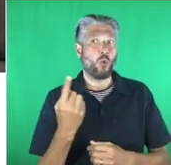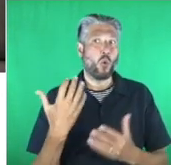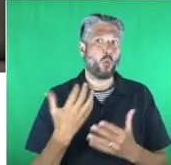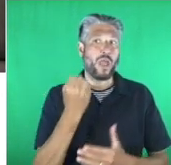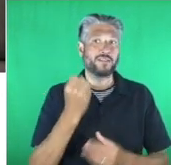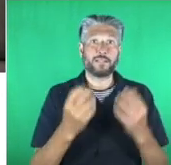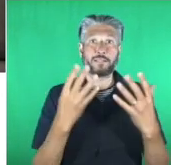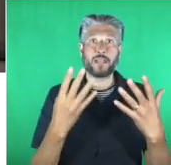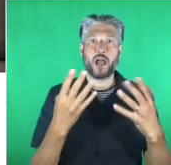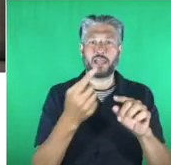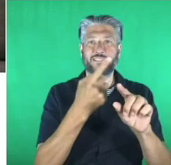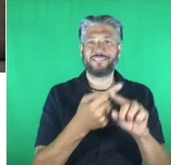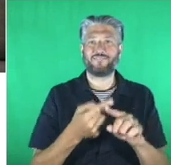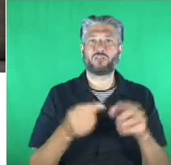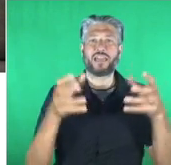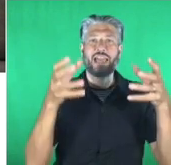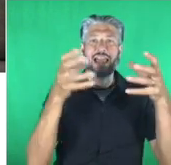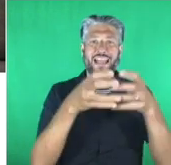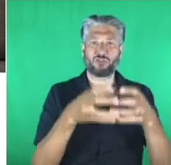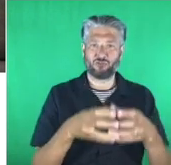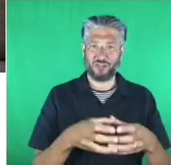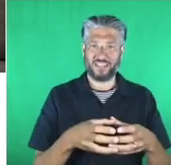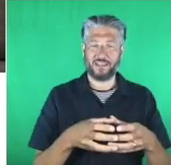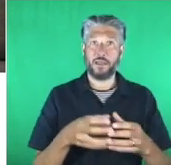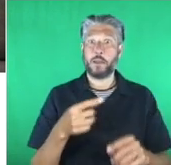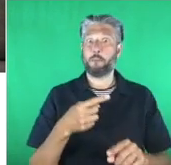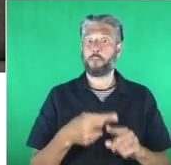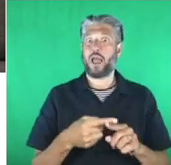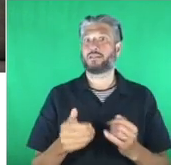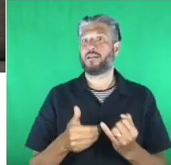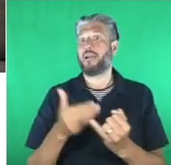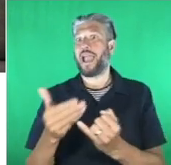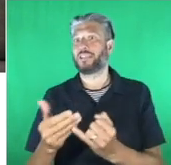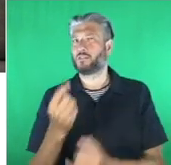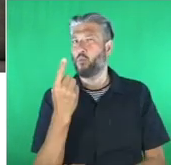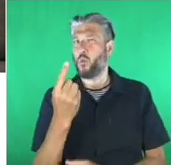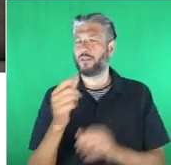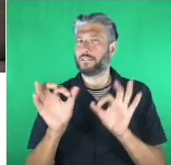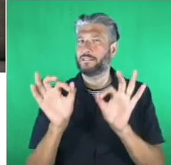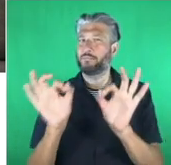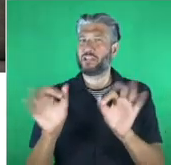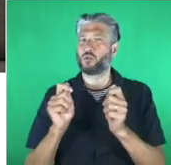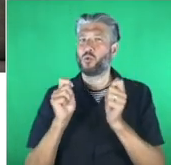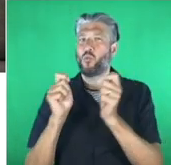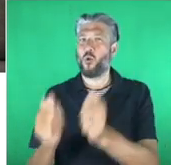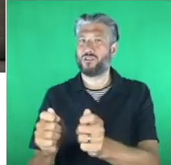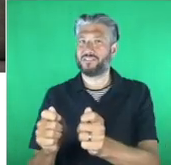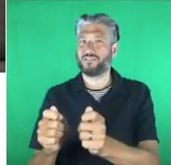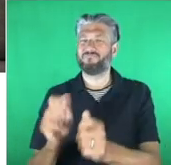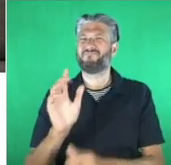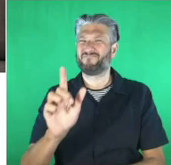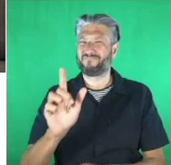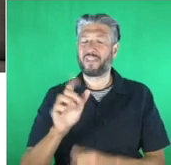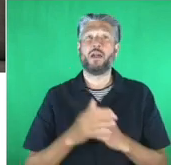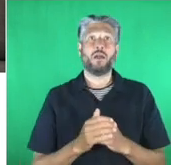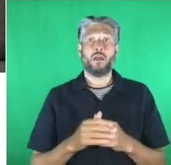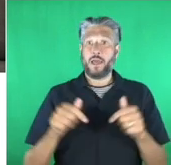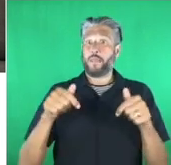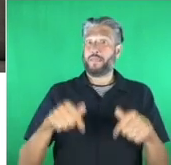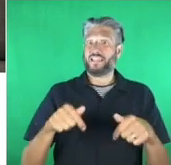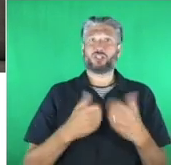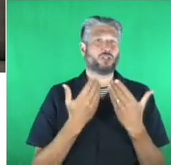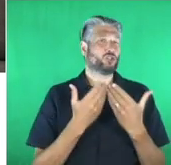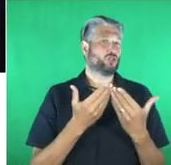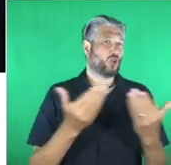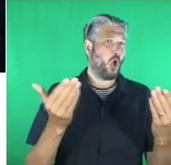very special award which will be announced at the end of the show but this isn't the only part of the show once we finish this element we'll be moving into the live